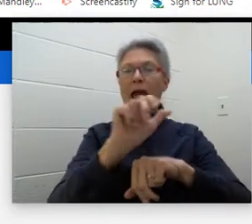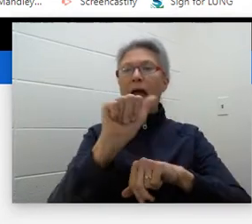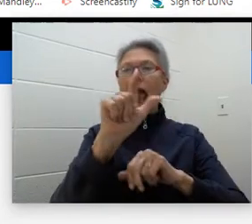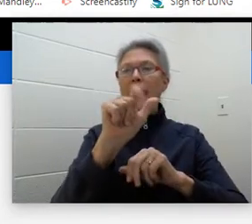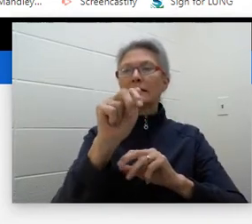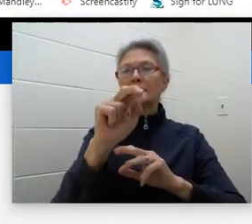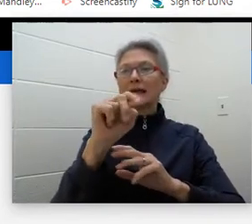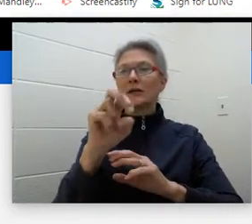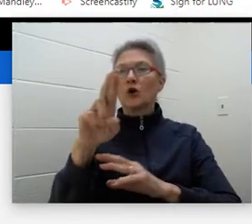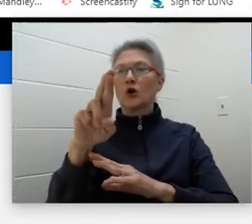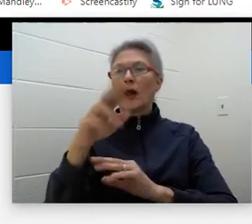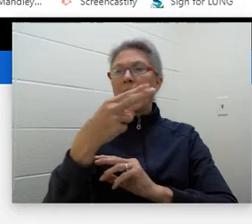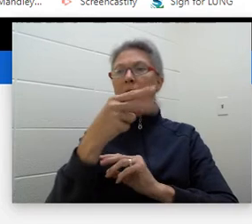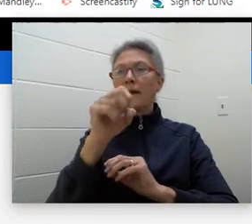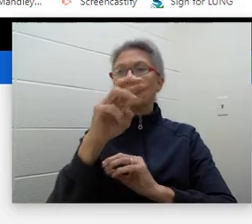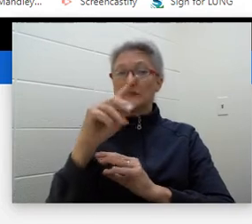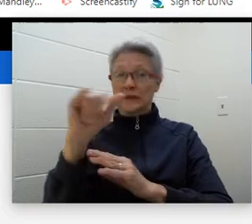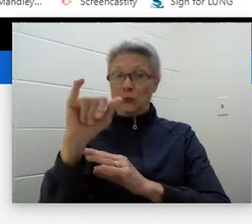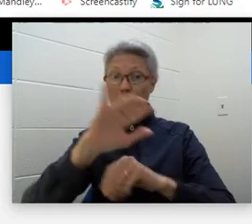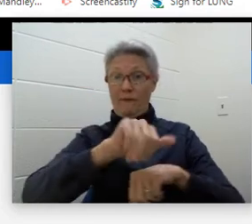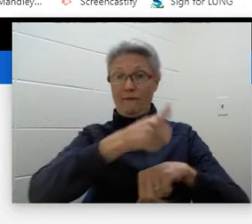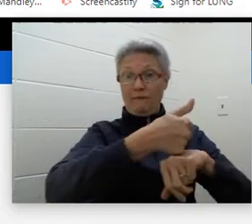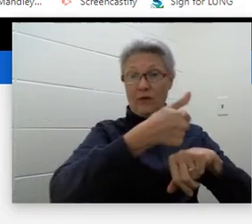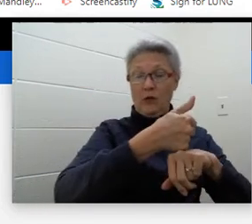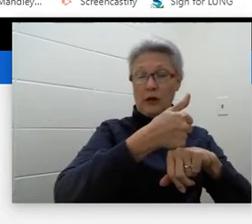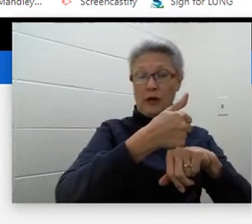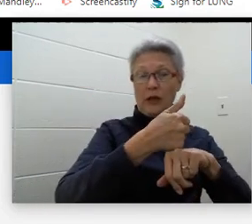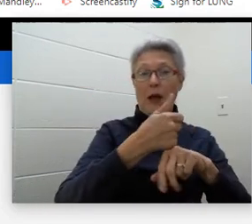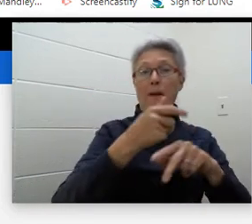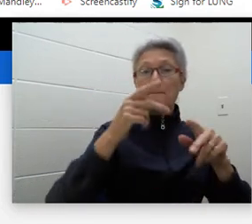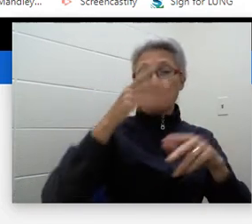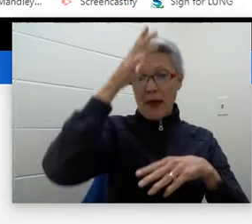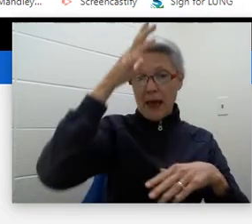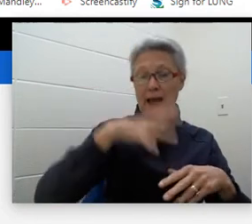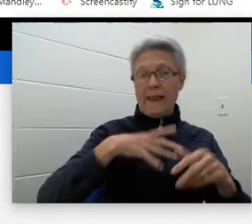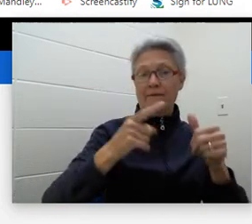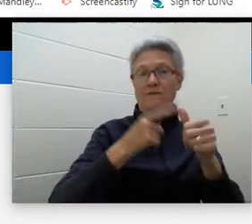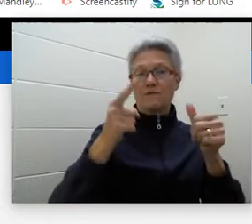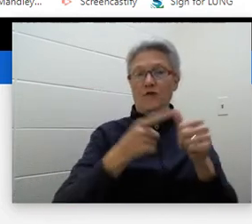one of the founding fathers and the country's first treasury secretary.